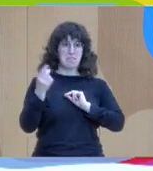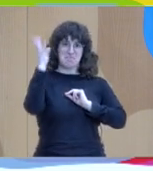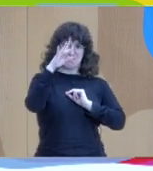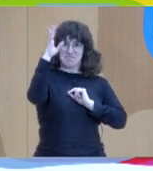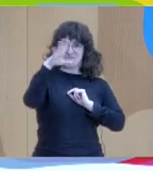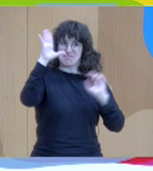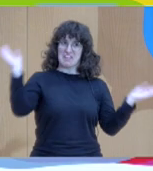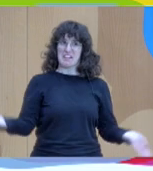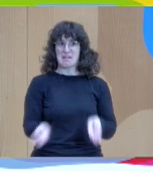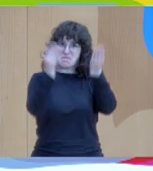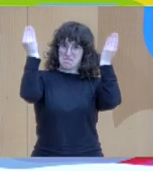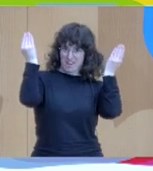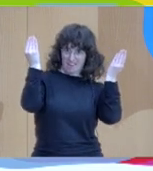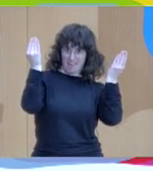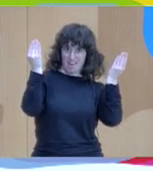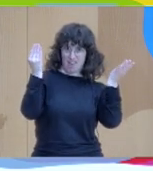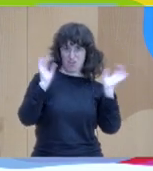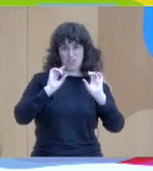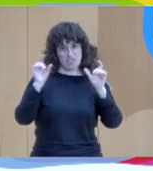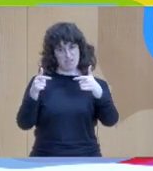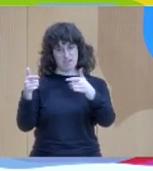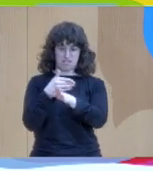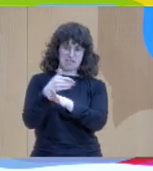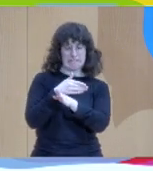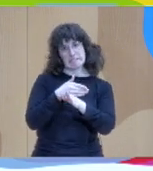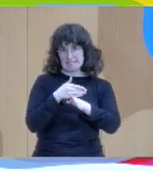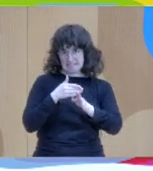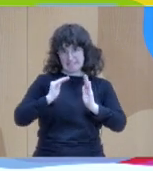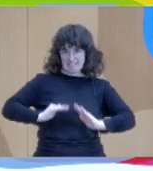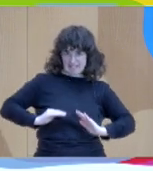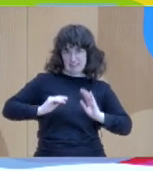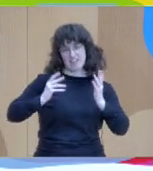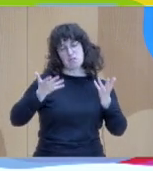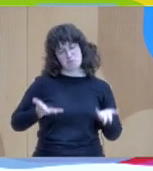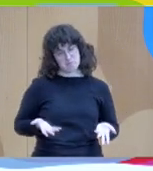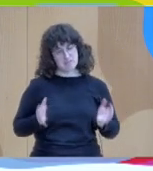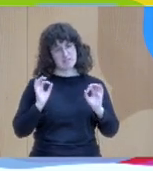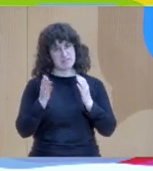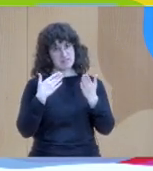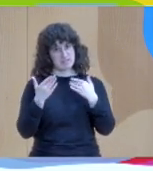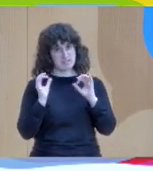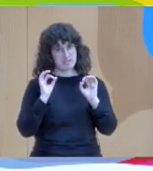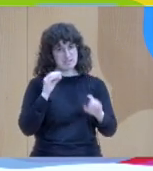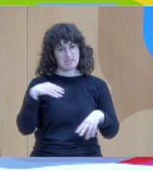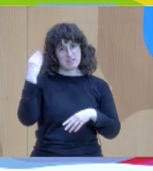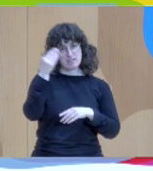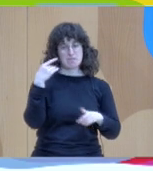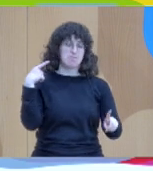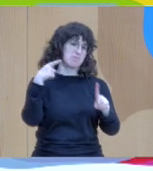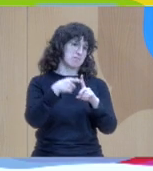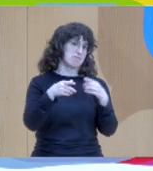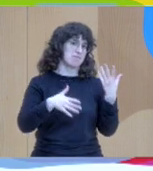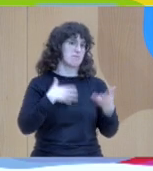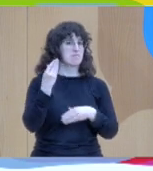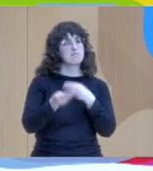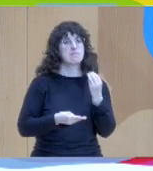you could do and what others could do and that we've decided that we will take the steps it is plausible